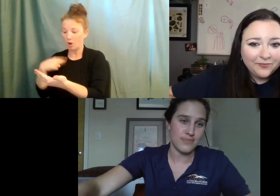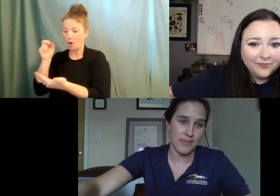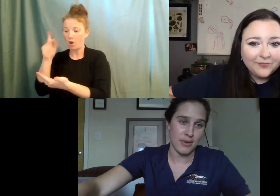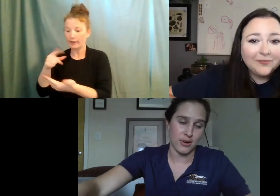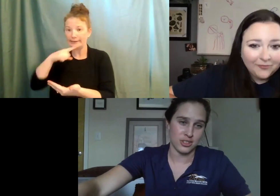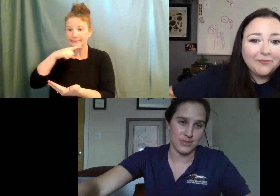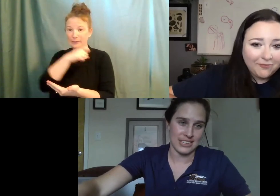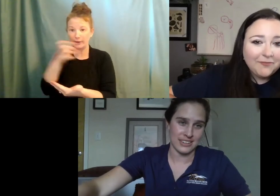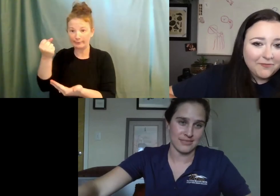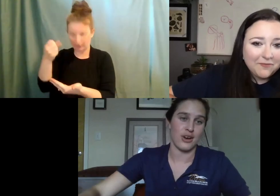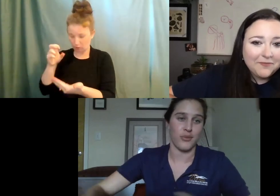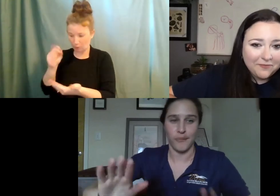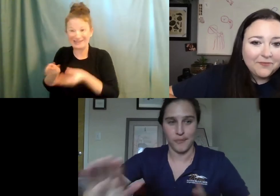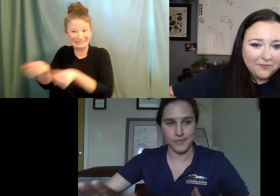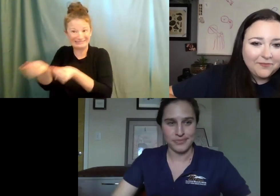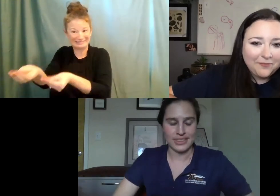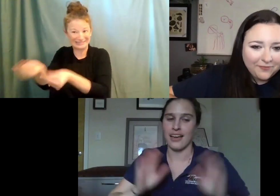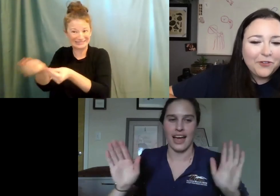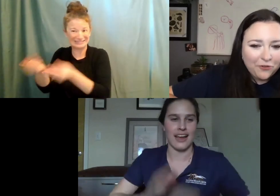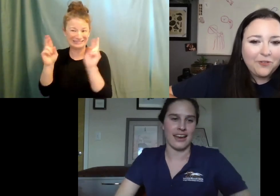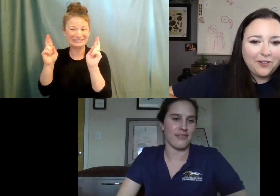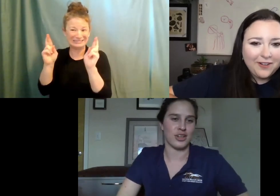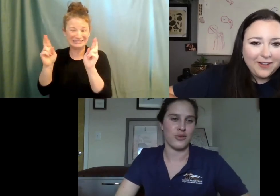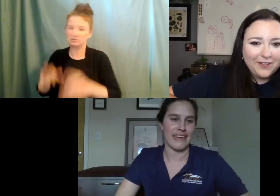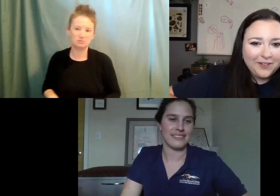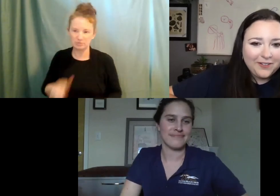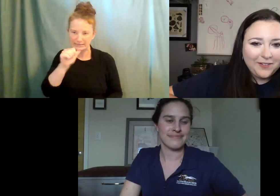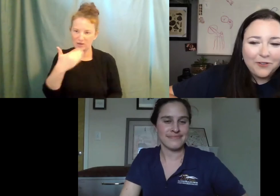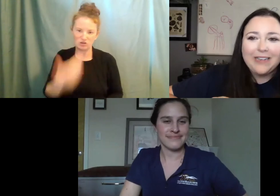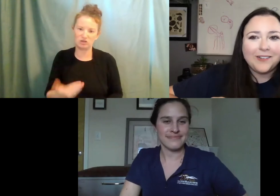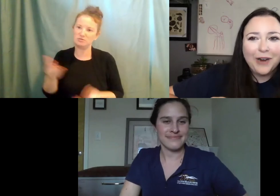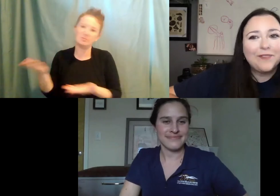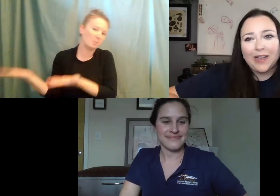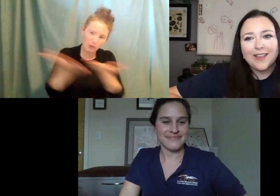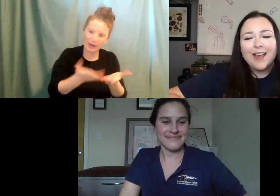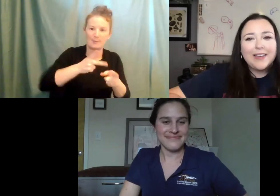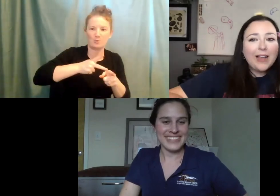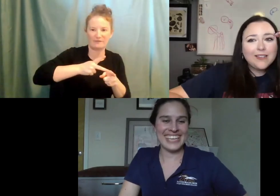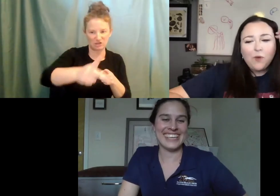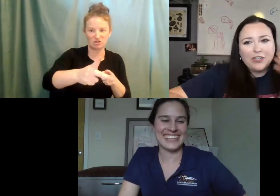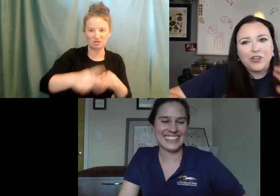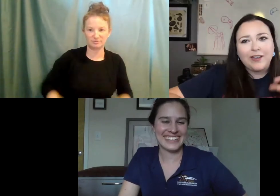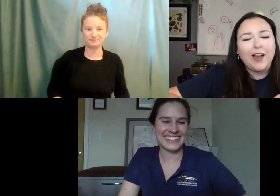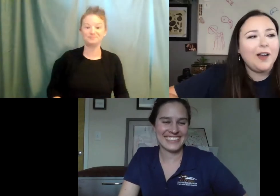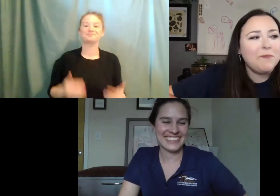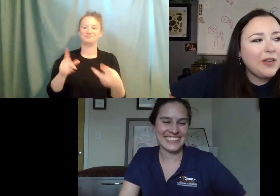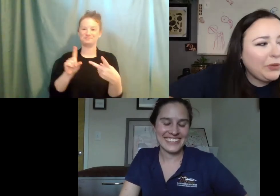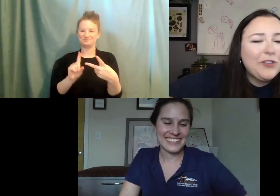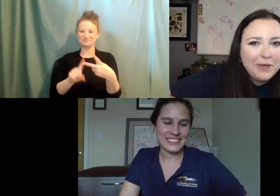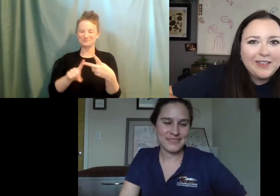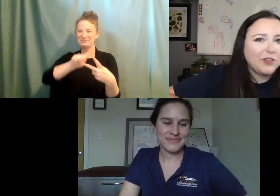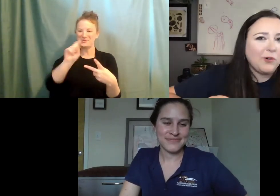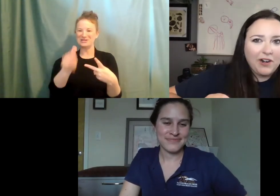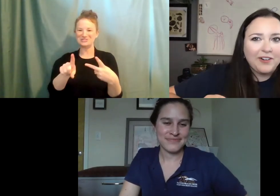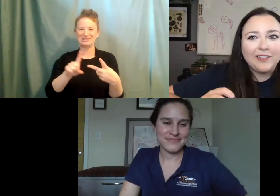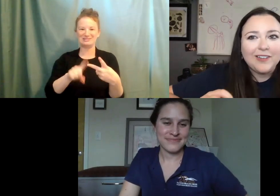milk this baby bird should be eating. So I'd have to go with that. Great, great advice. Next question, um, will